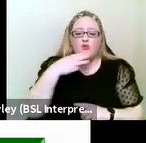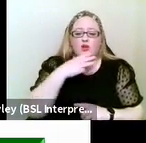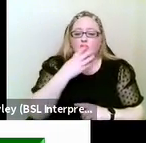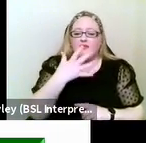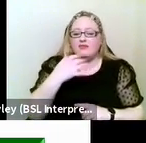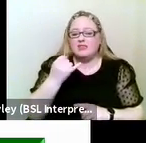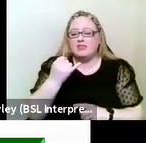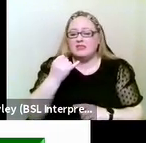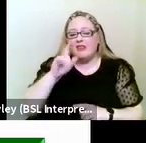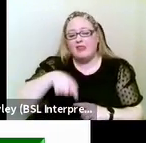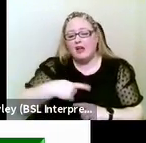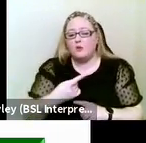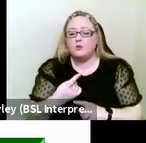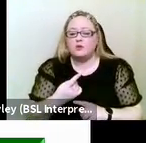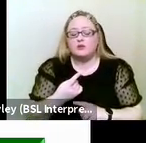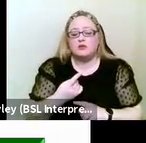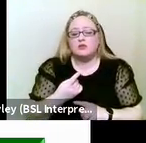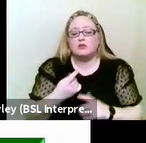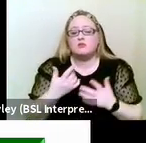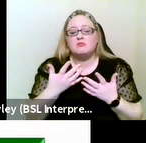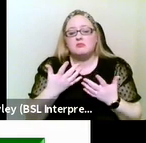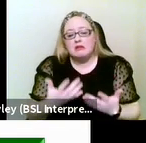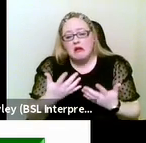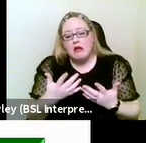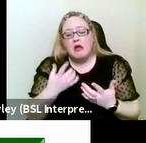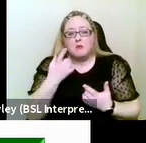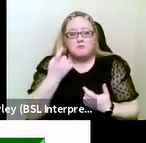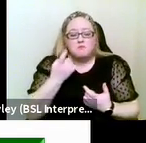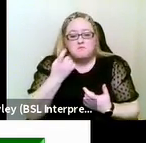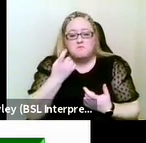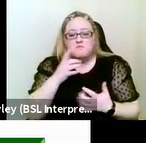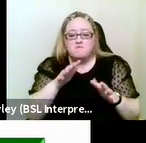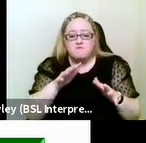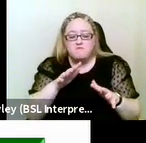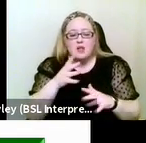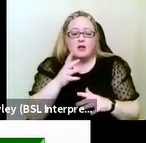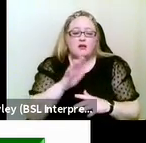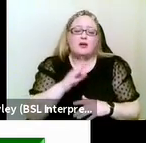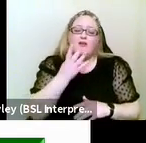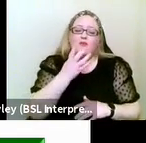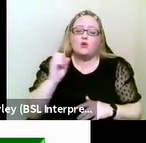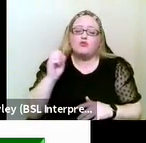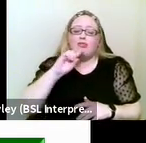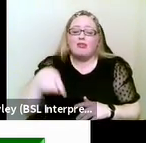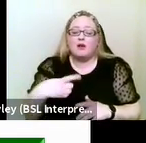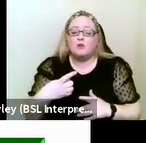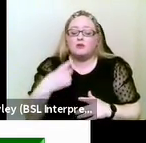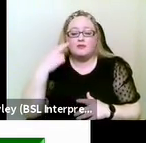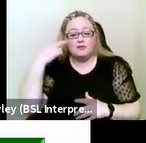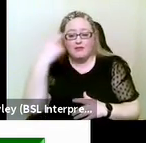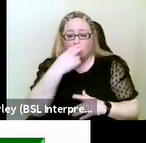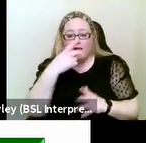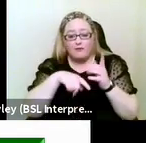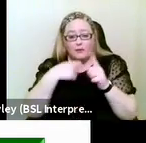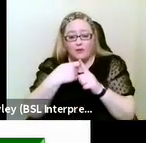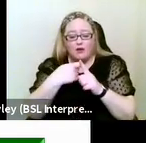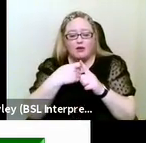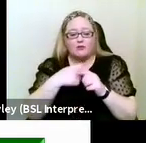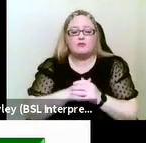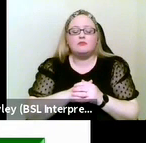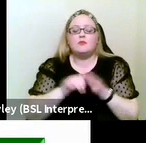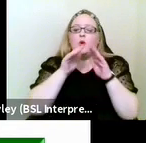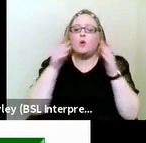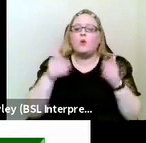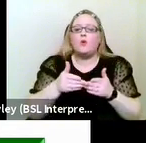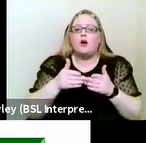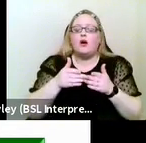Now we're estimating around 400,000 deafblind people in the UK. The World Federation of Deafblind